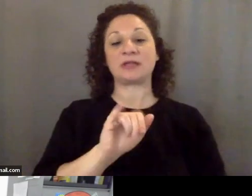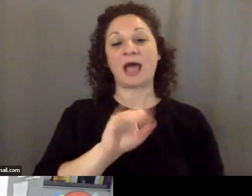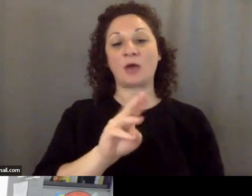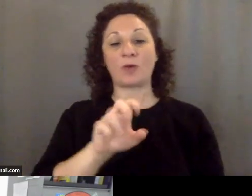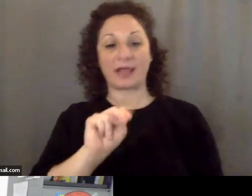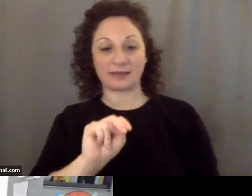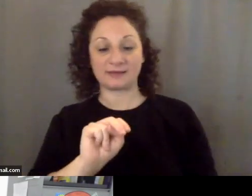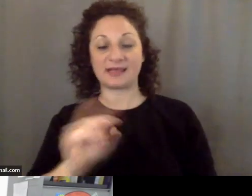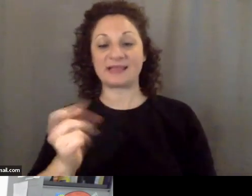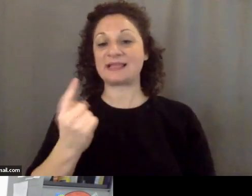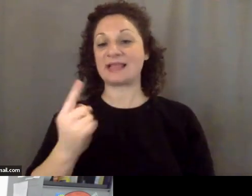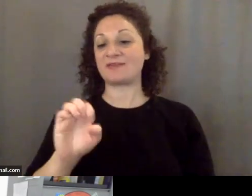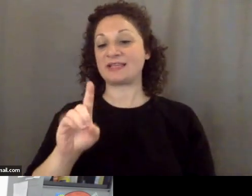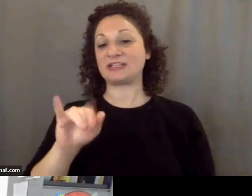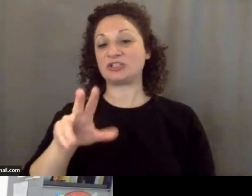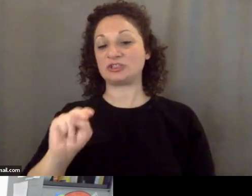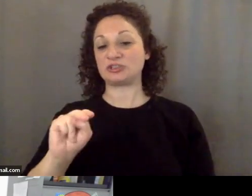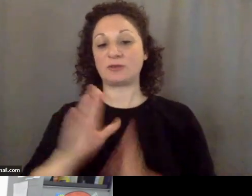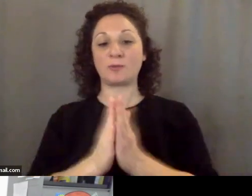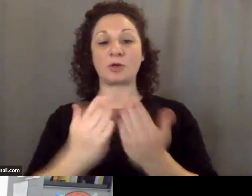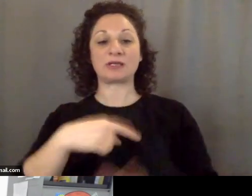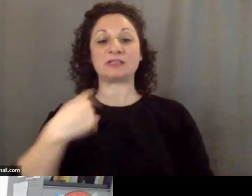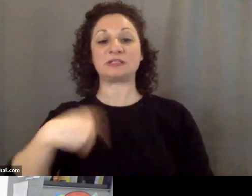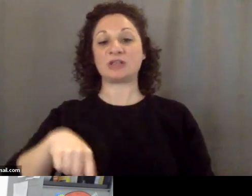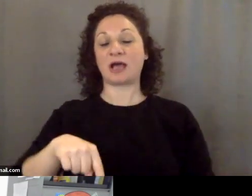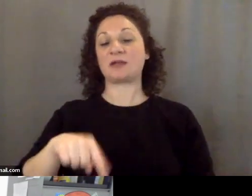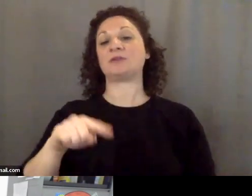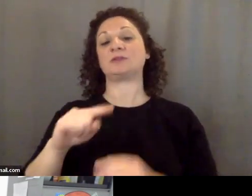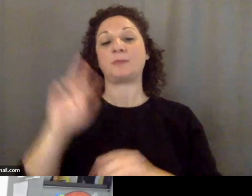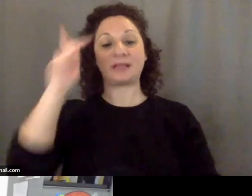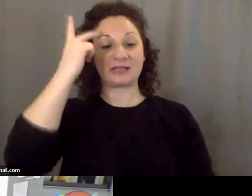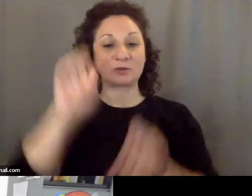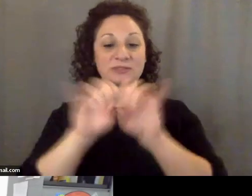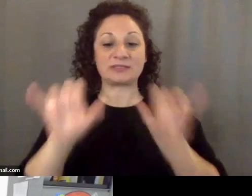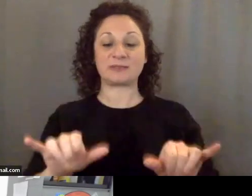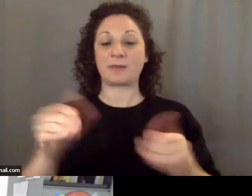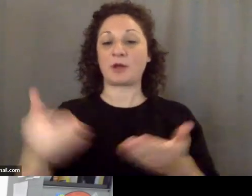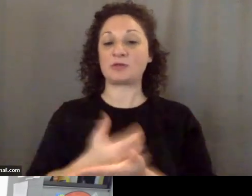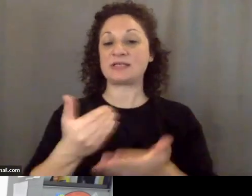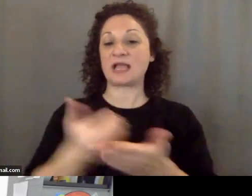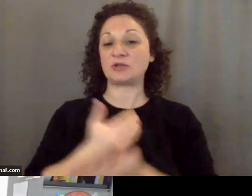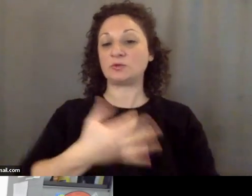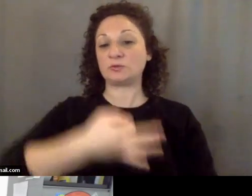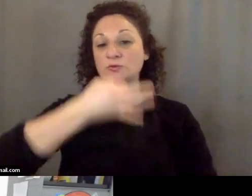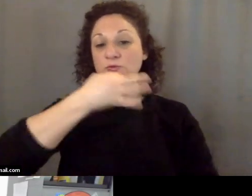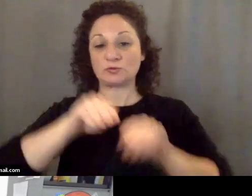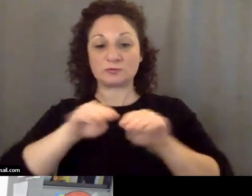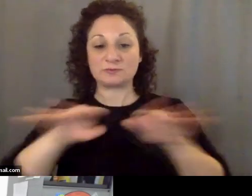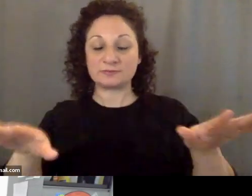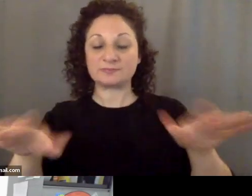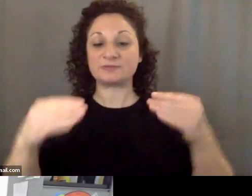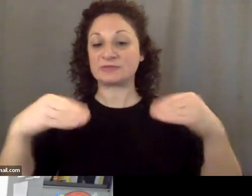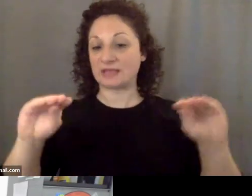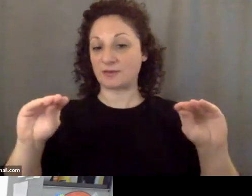of her book, China's Political System, Modernization and Tradition, will be coming out shortly. Her current research